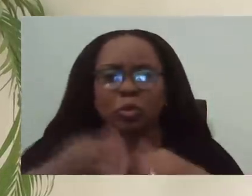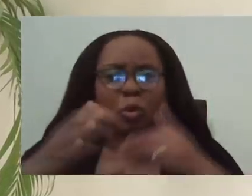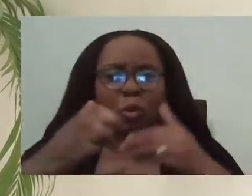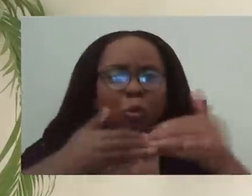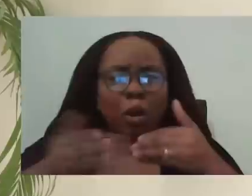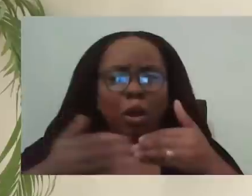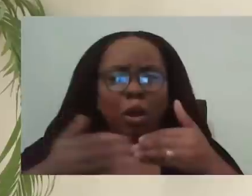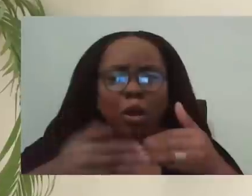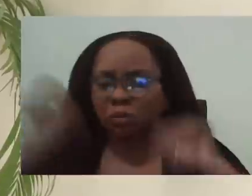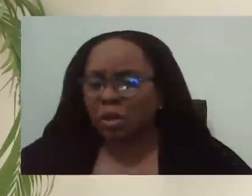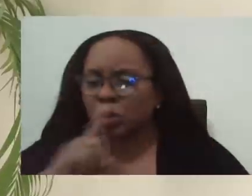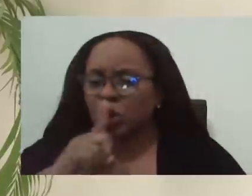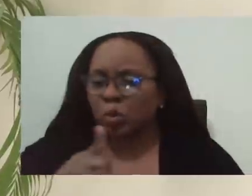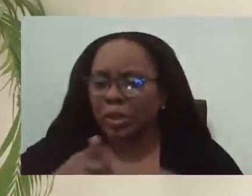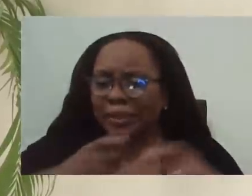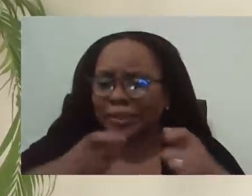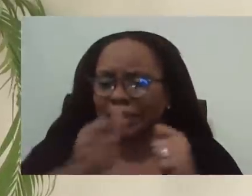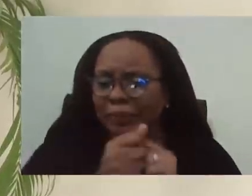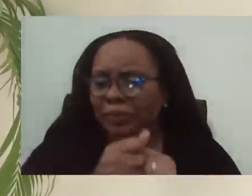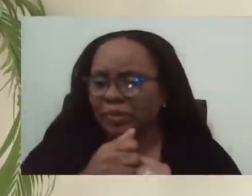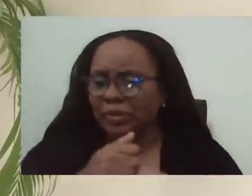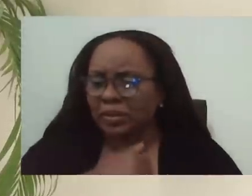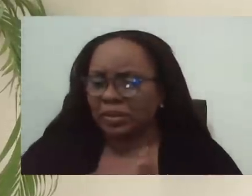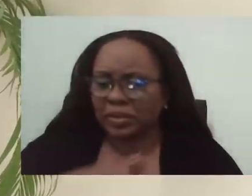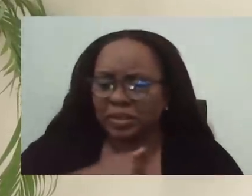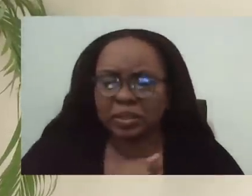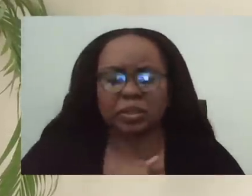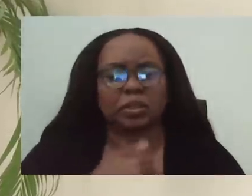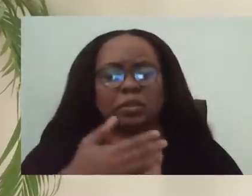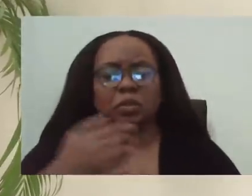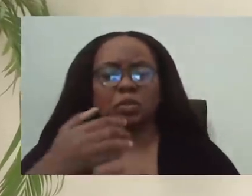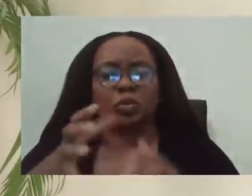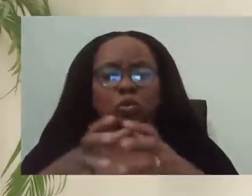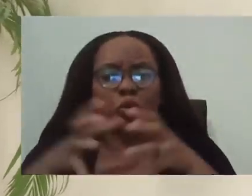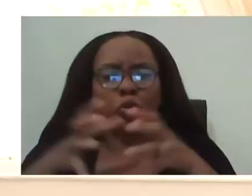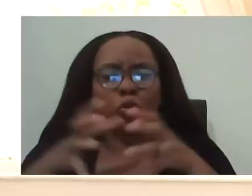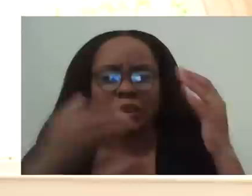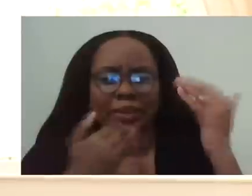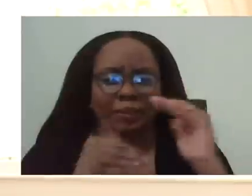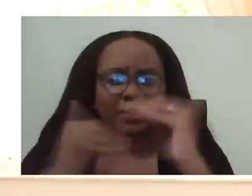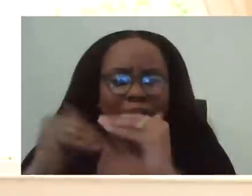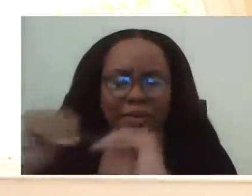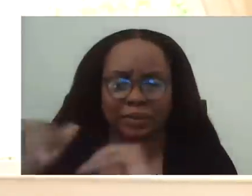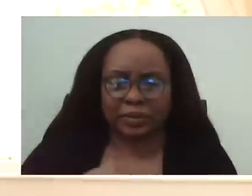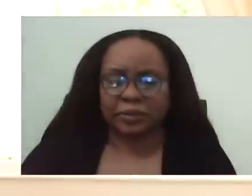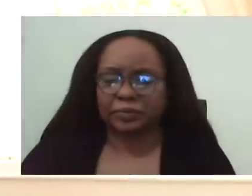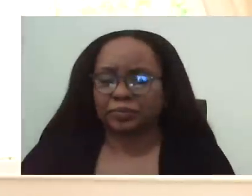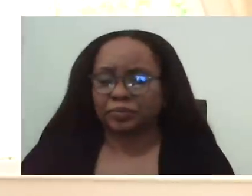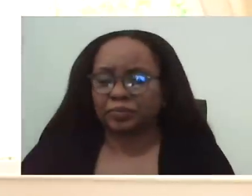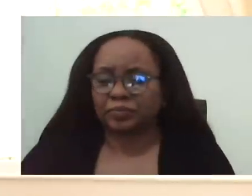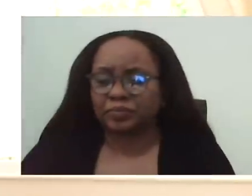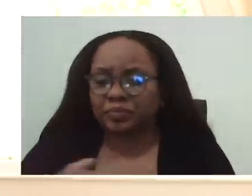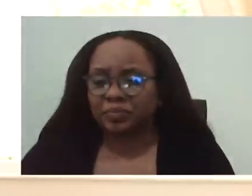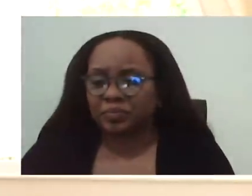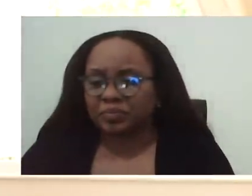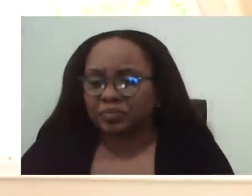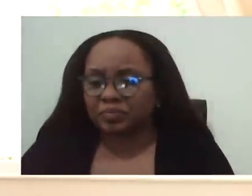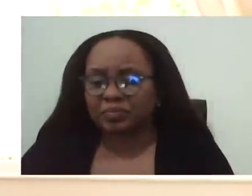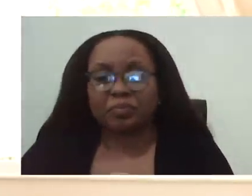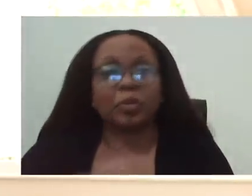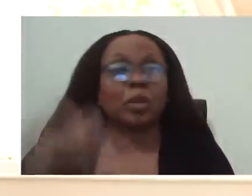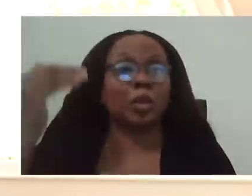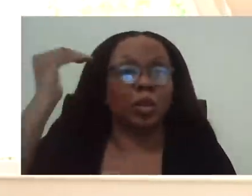it as best as we can, given the limitations that we have. You know, it is often said that where the grass is growing, the horse is starving